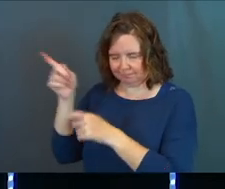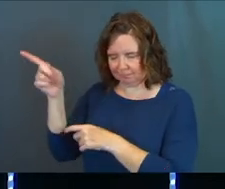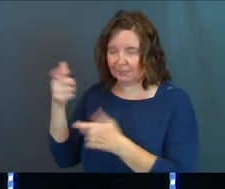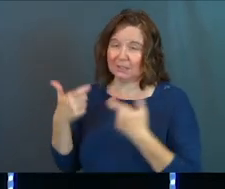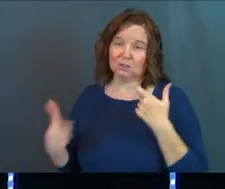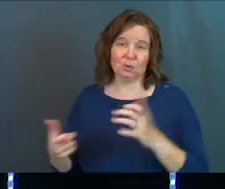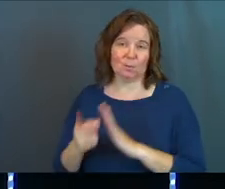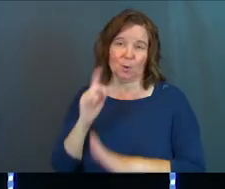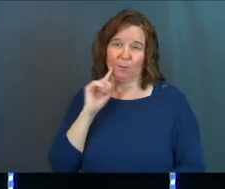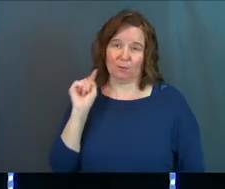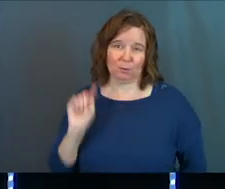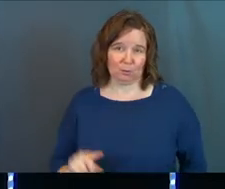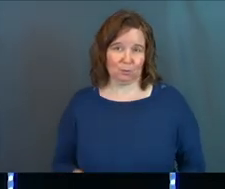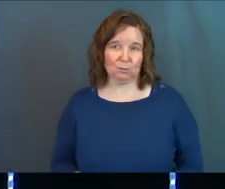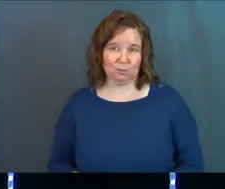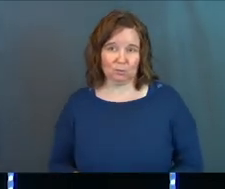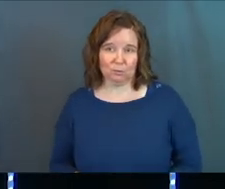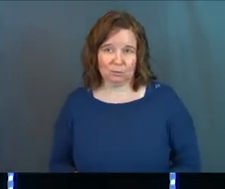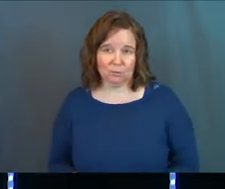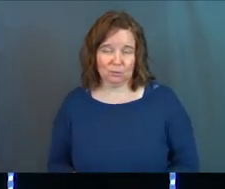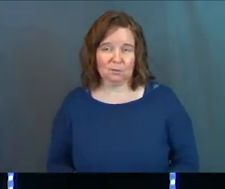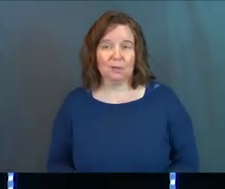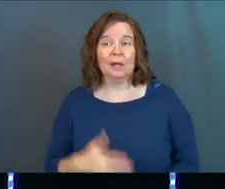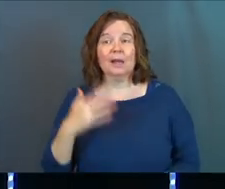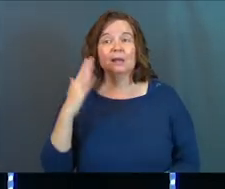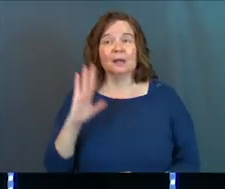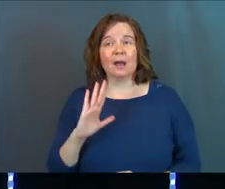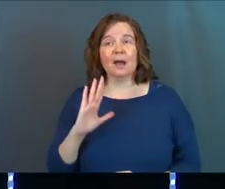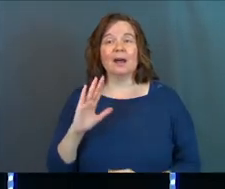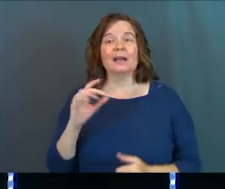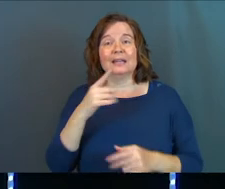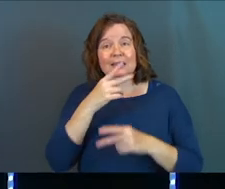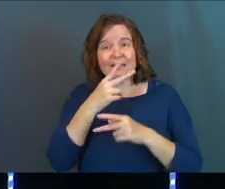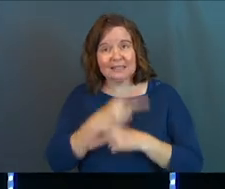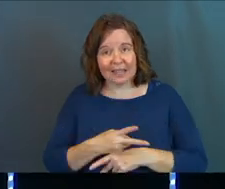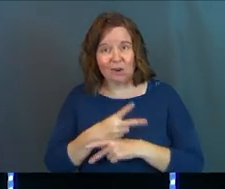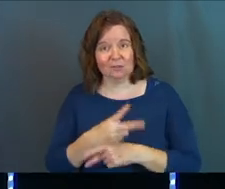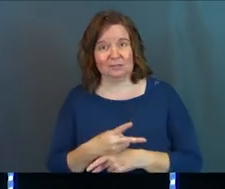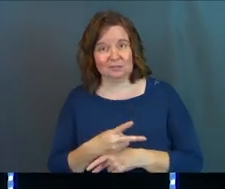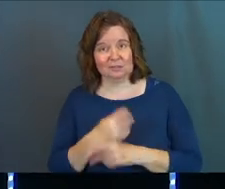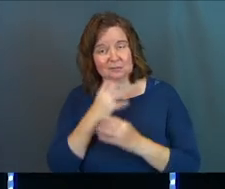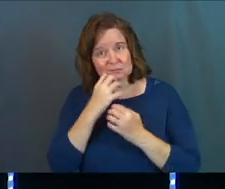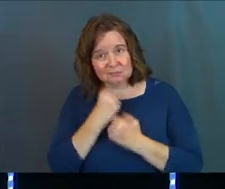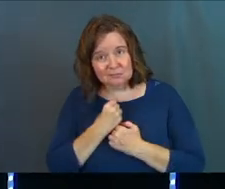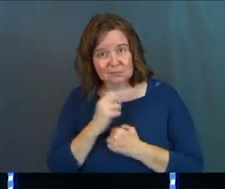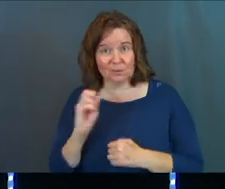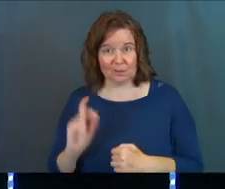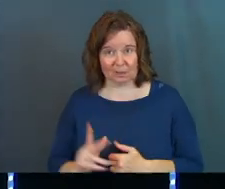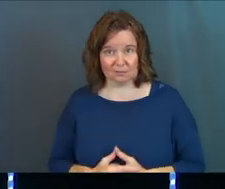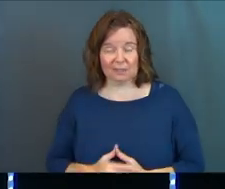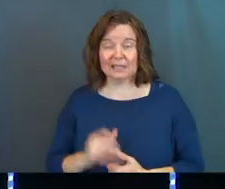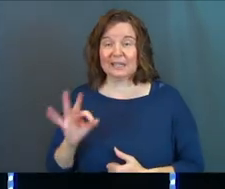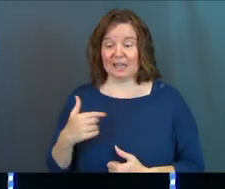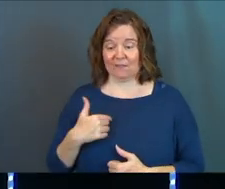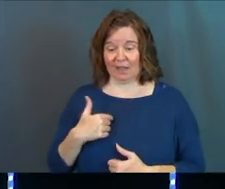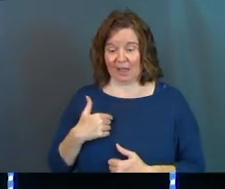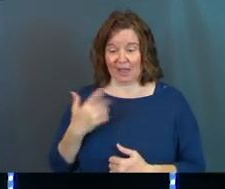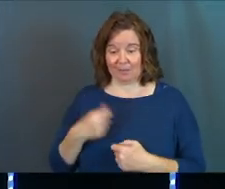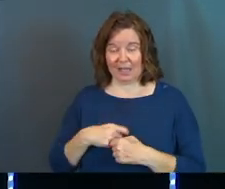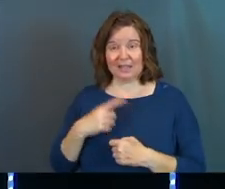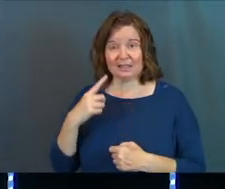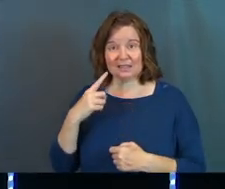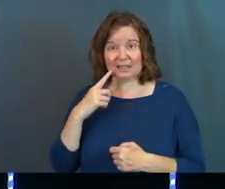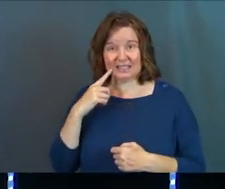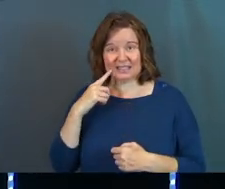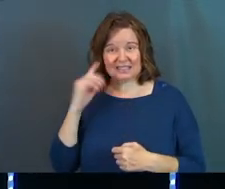Huge moment for you. And God, God cares. Okay? If I've made this